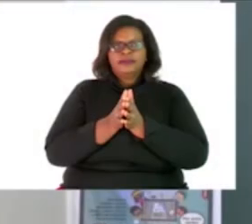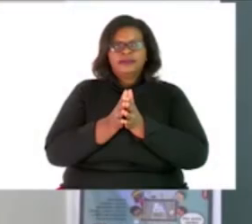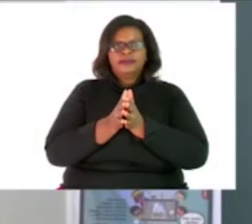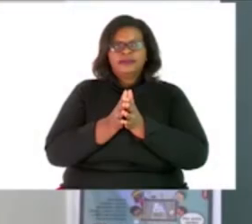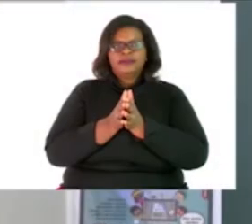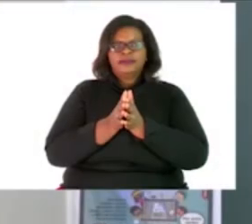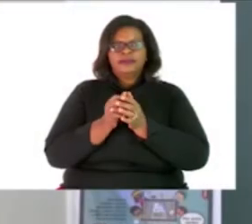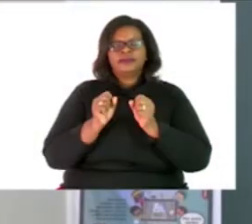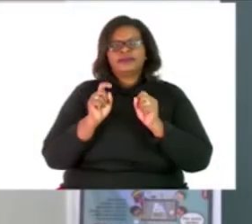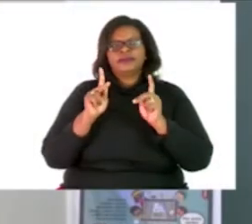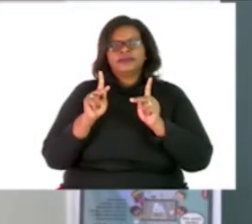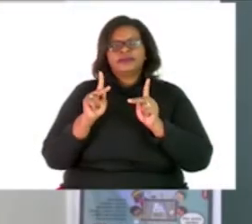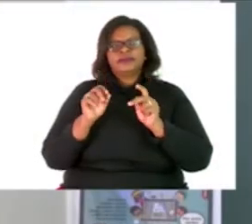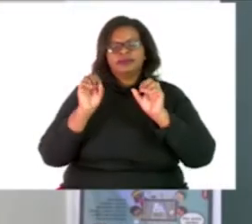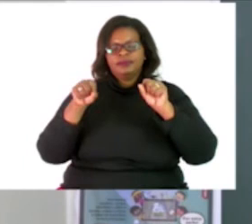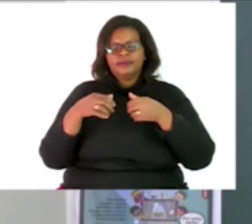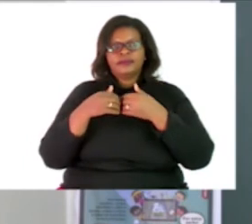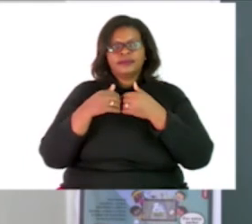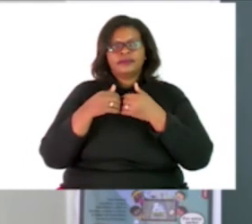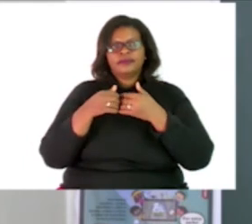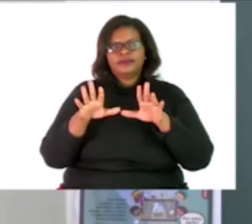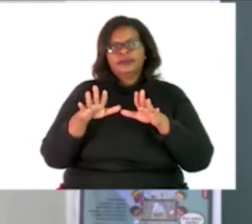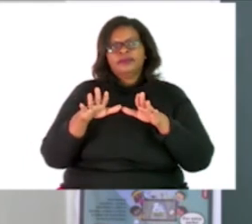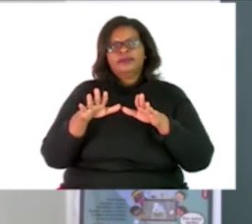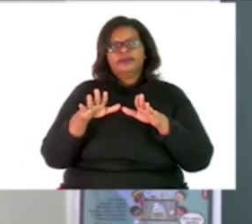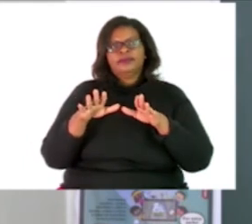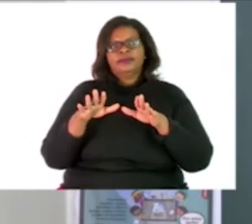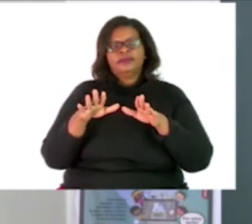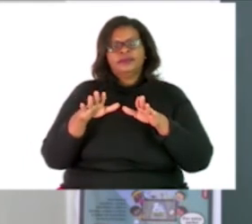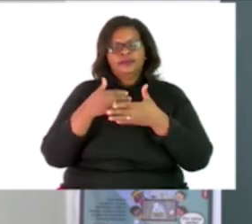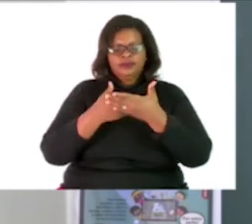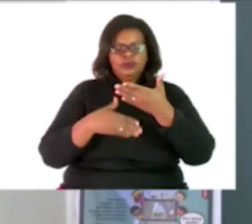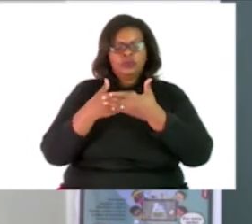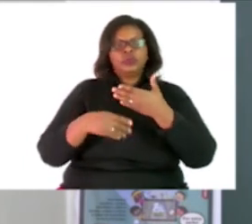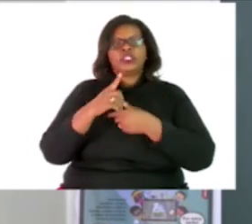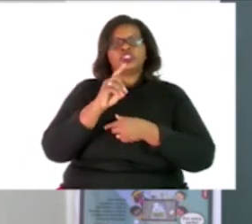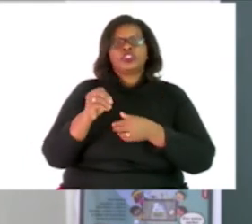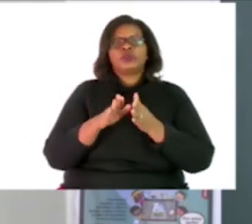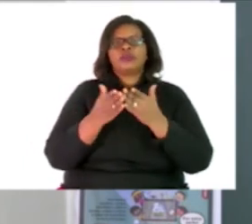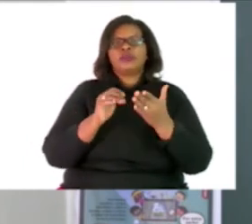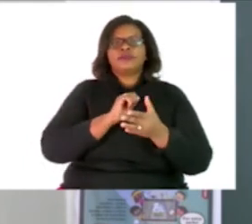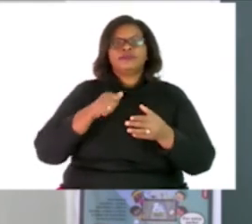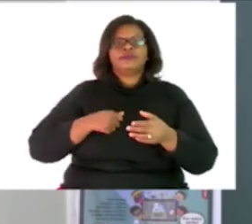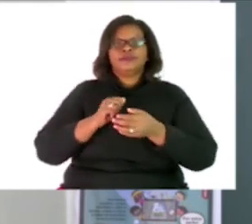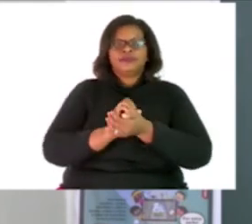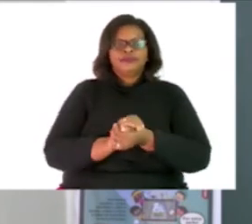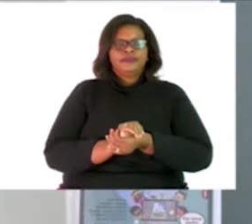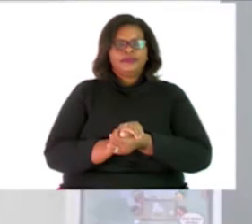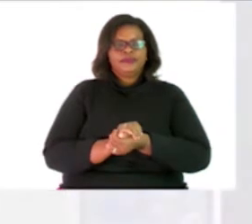Okay, let us now start with our lesson on page 10. Let us go to page 10 on our booklet.